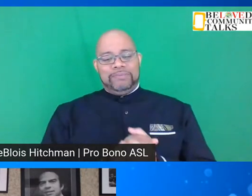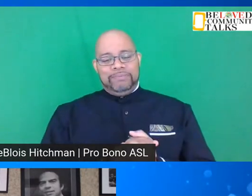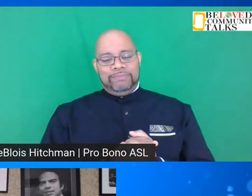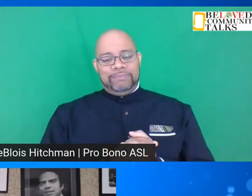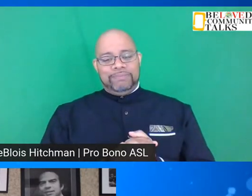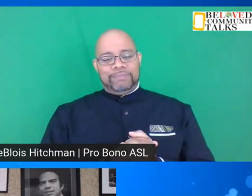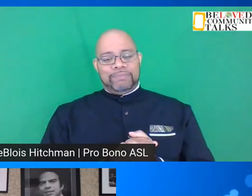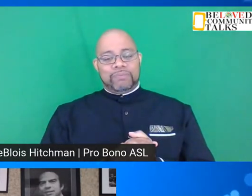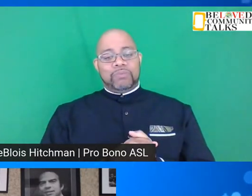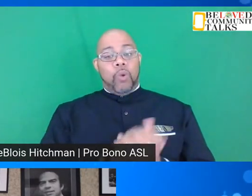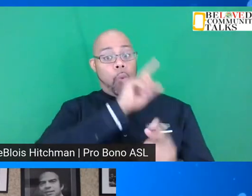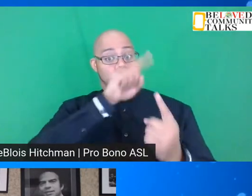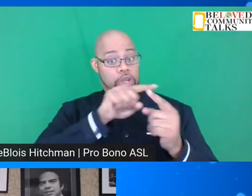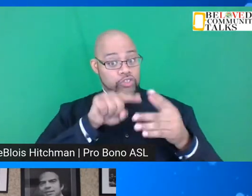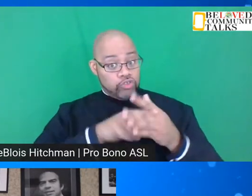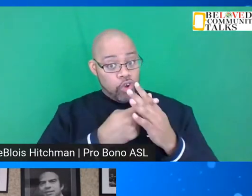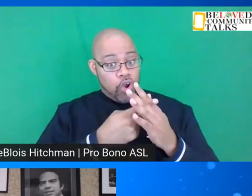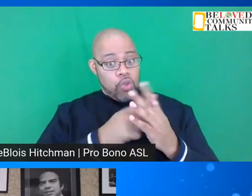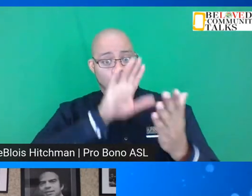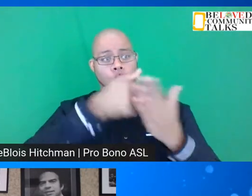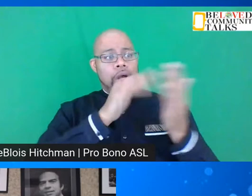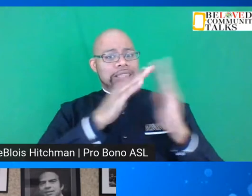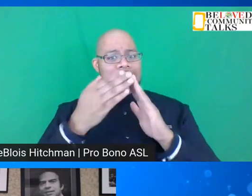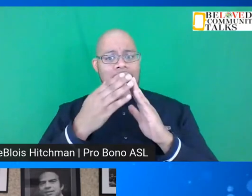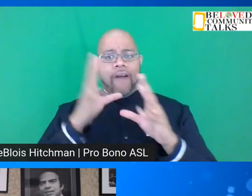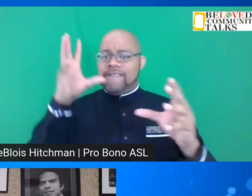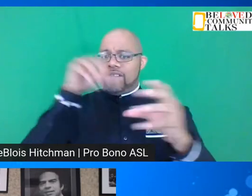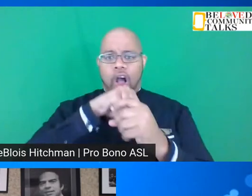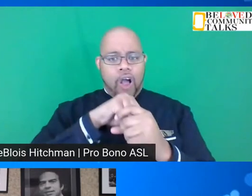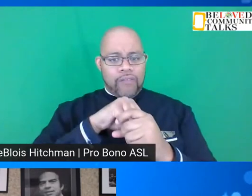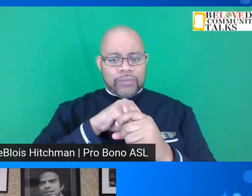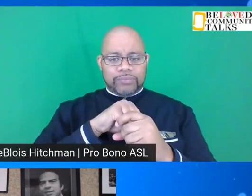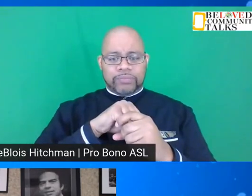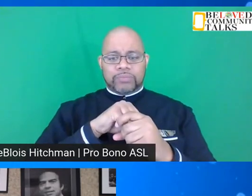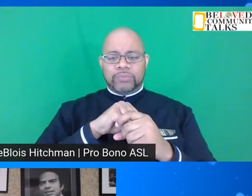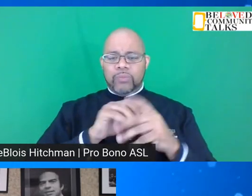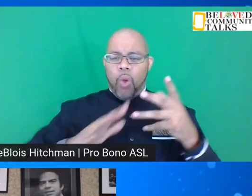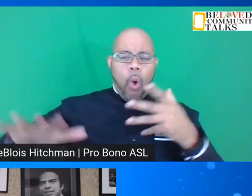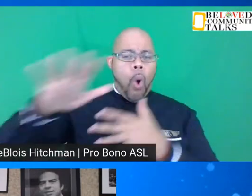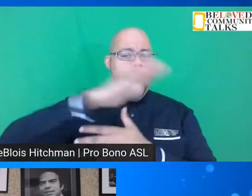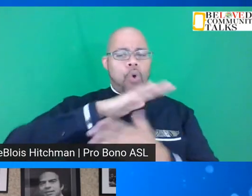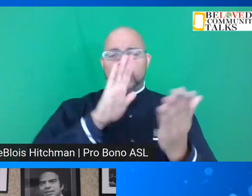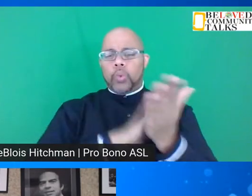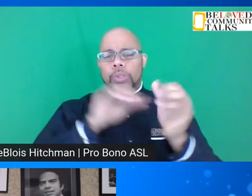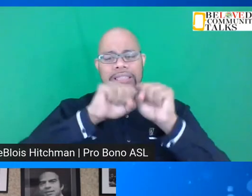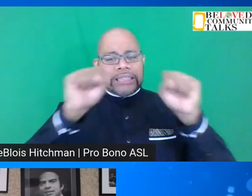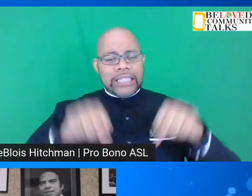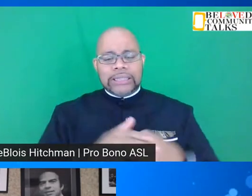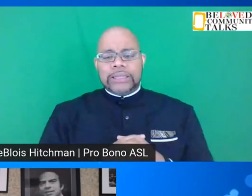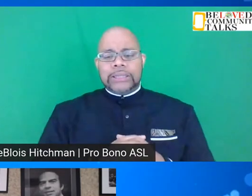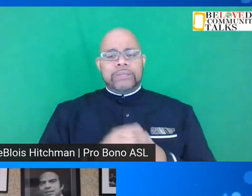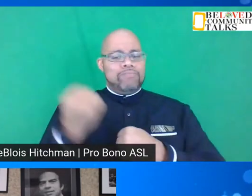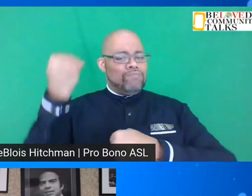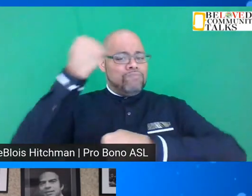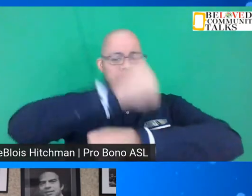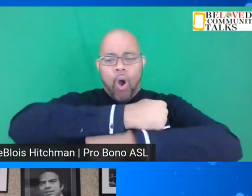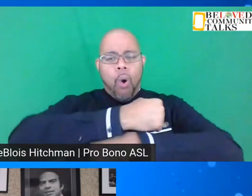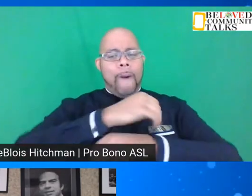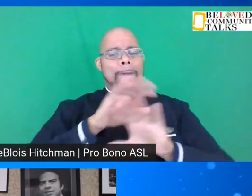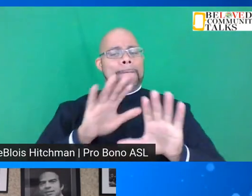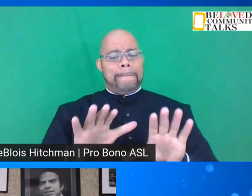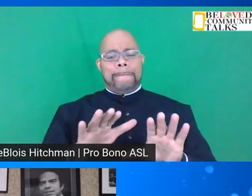And once they started, the whole town was involved, the entire school system shut down. And